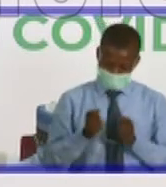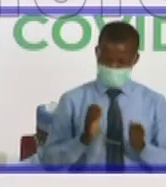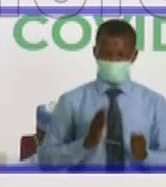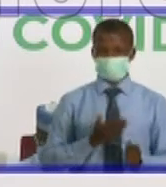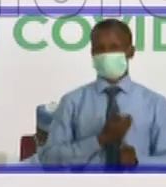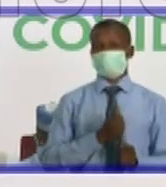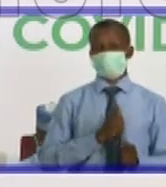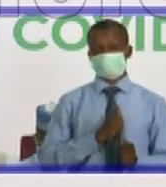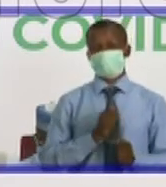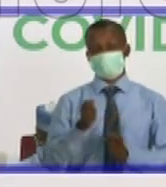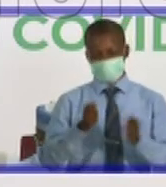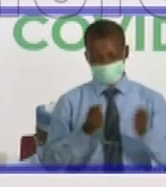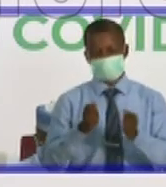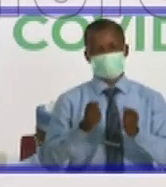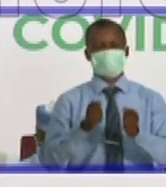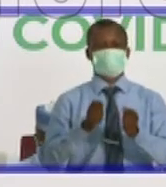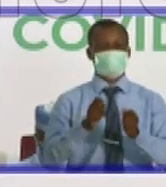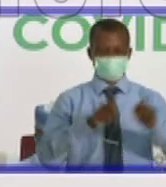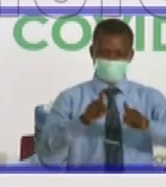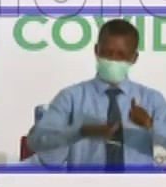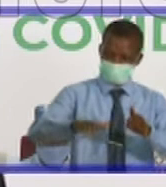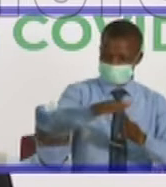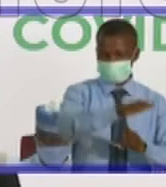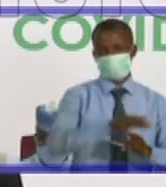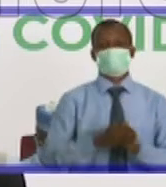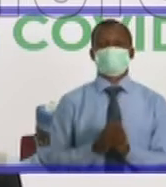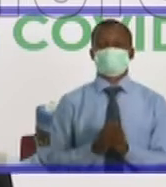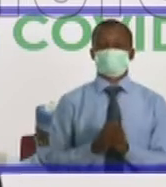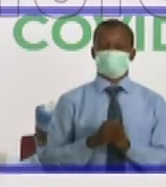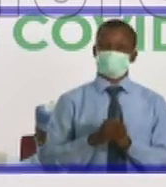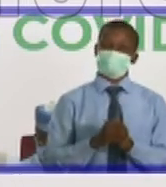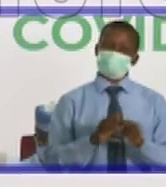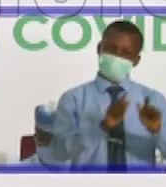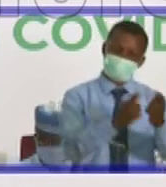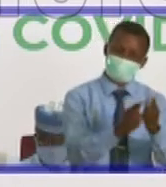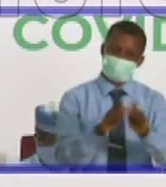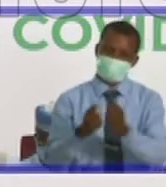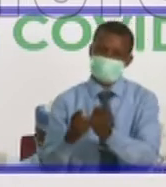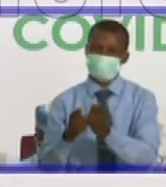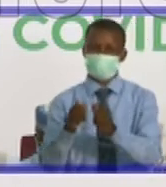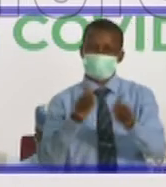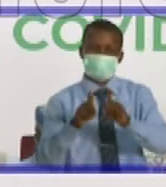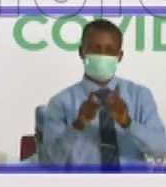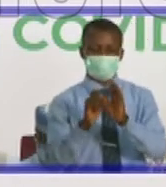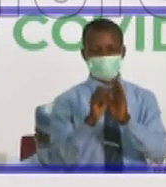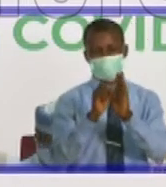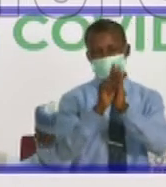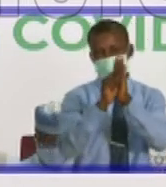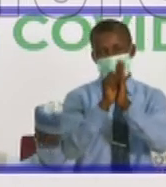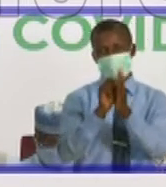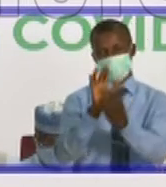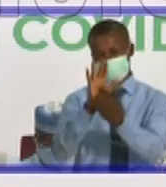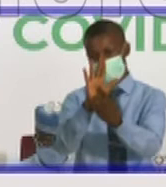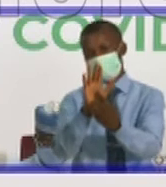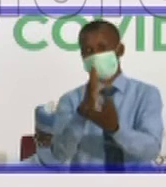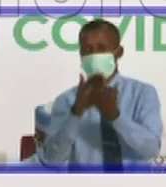So the two critical groups of patients are symptomatic patients and asymptomatic patients.